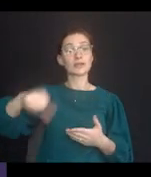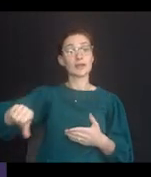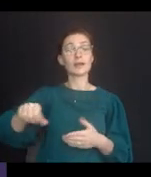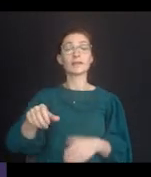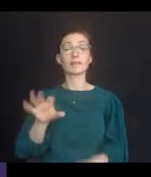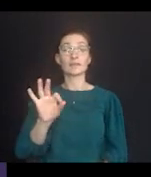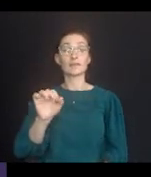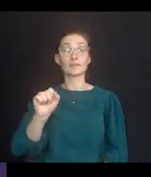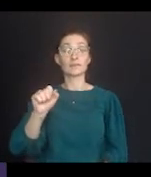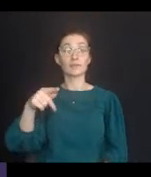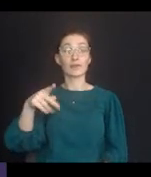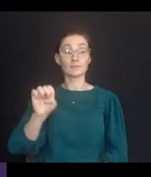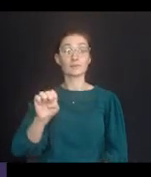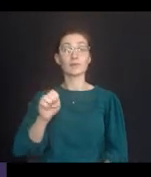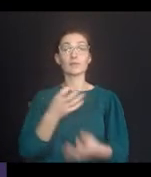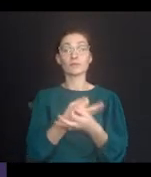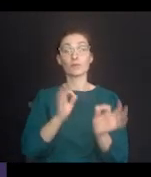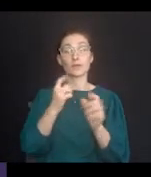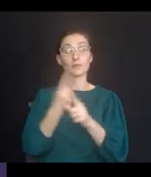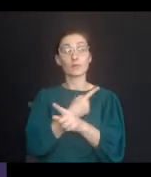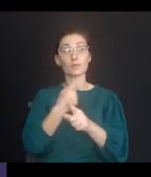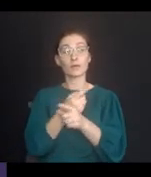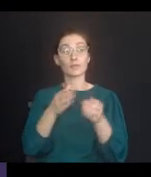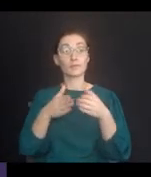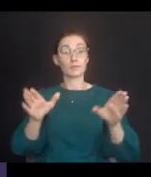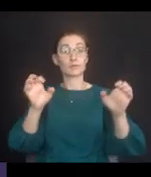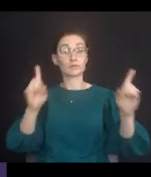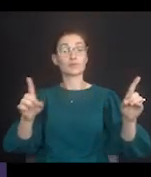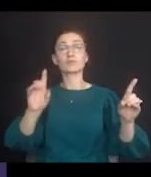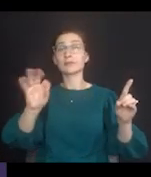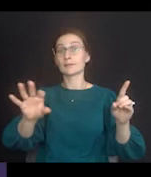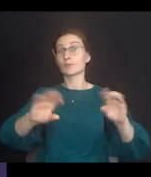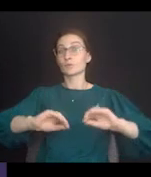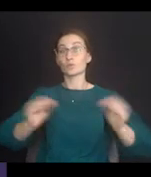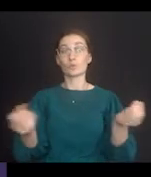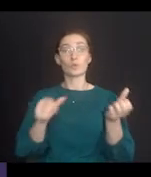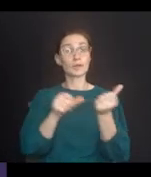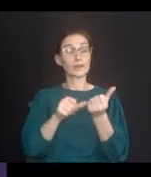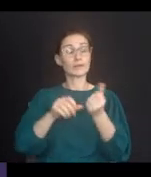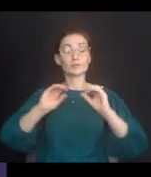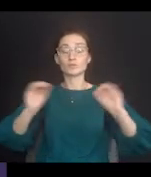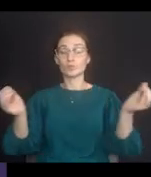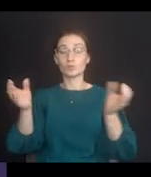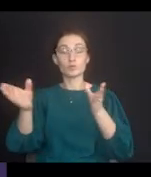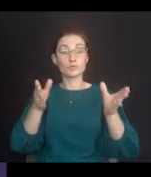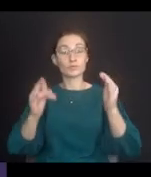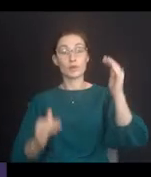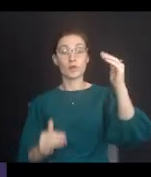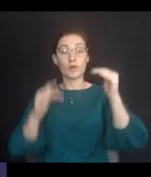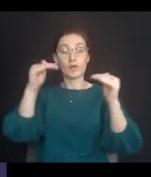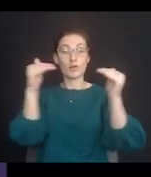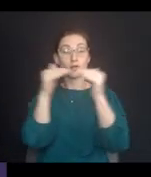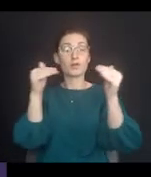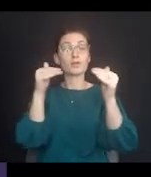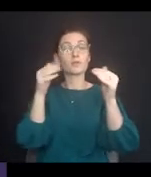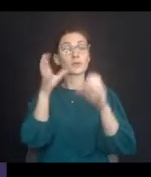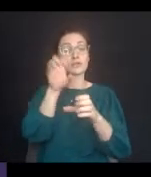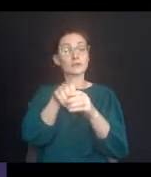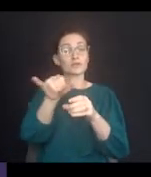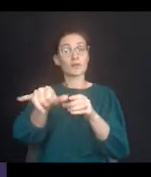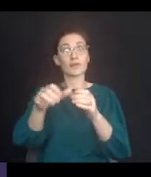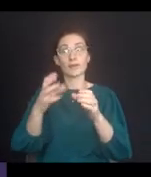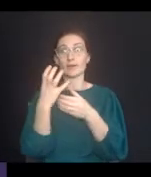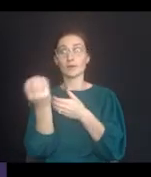a free and appropriate public education by being denied aides and services to enable equal